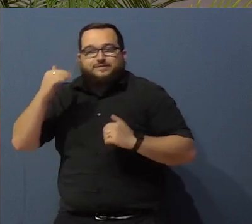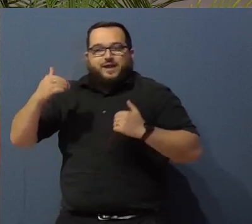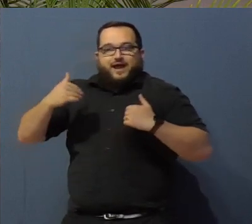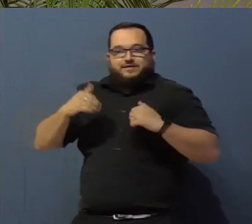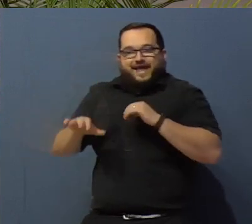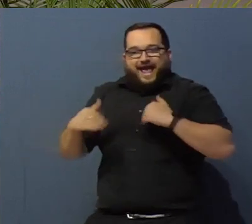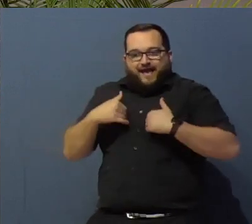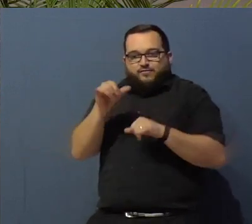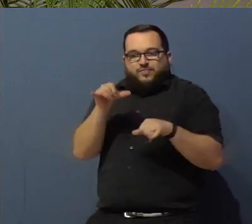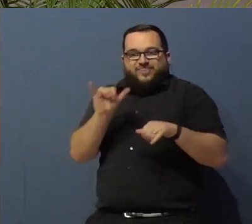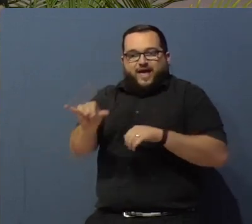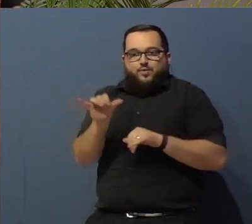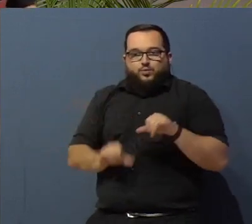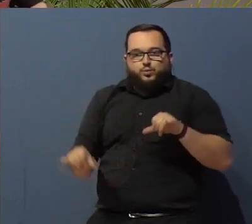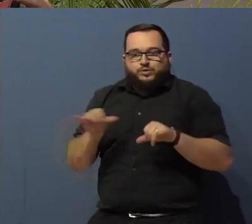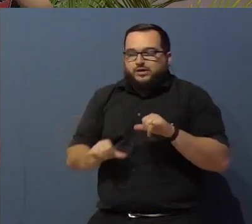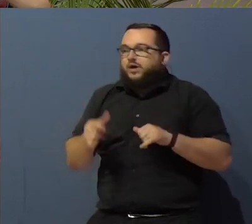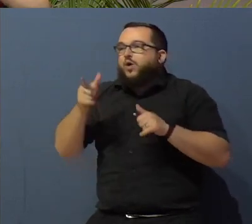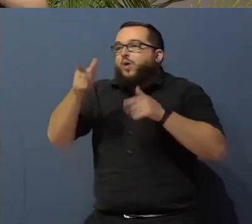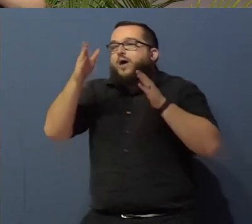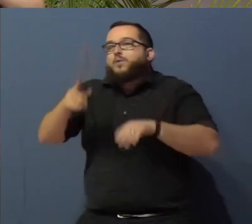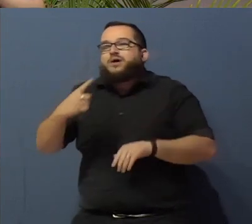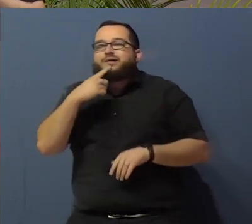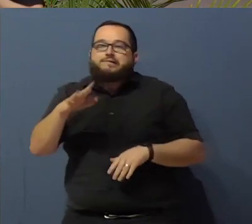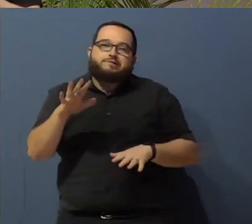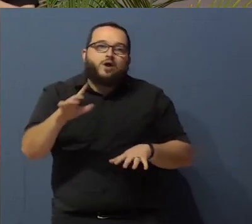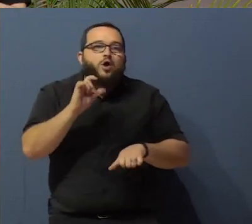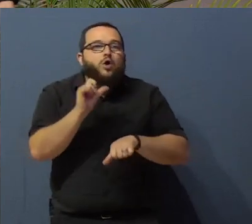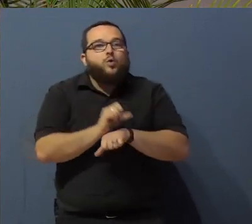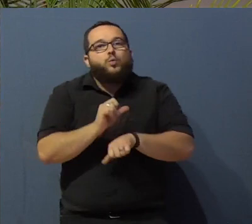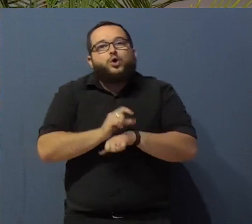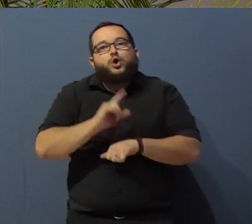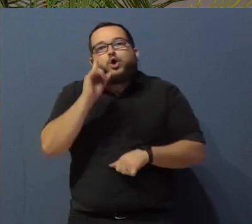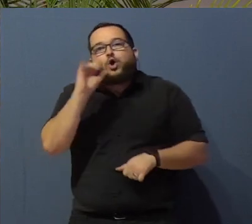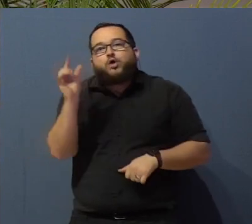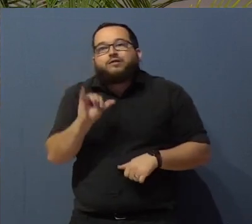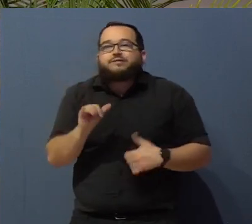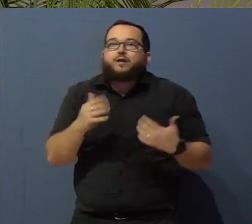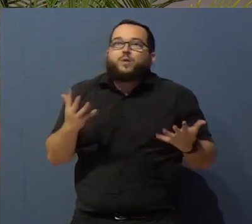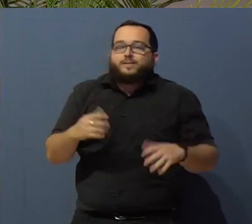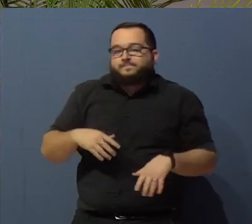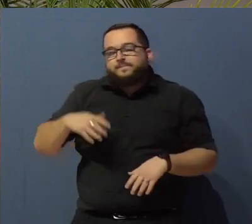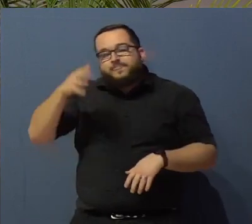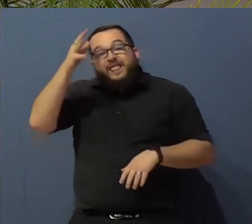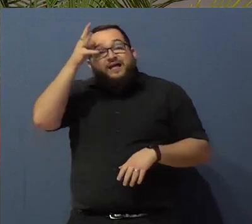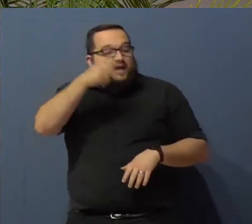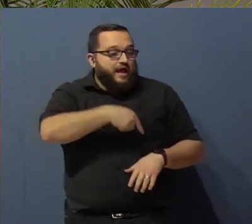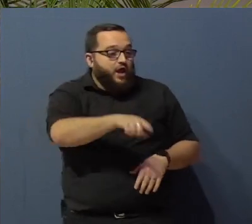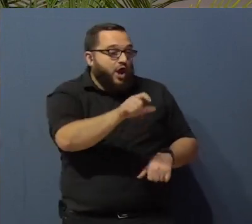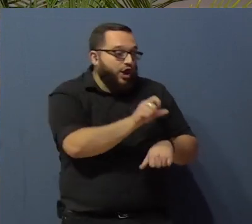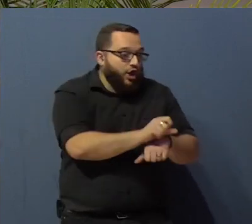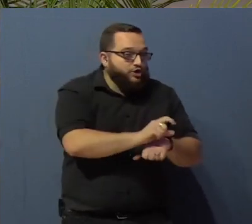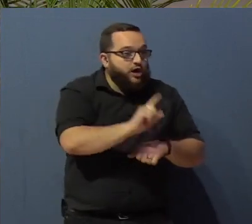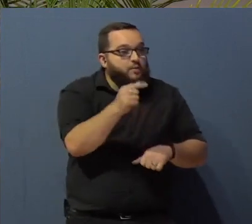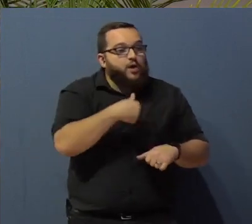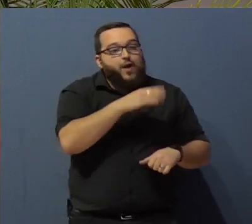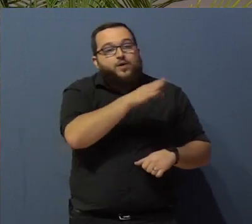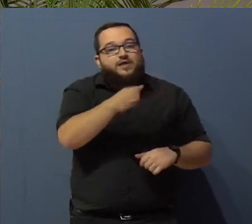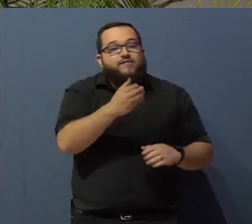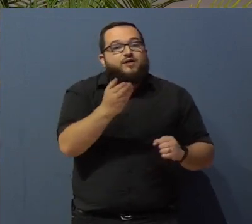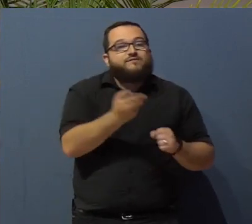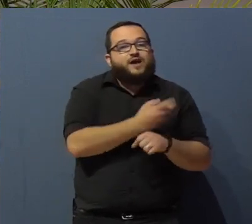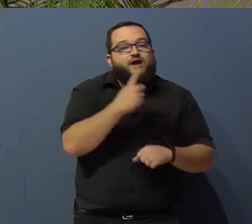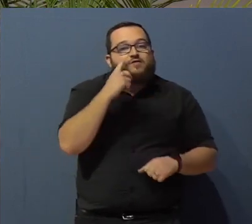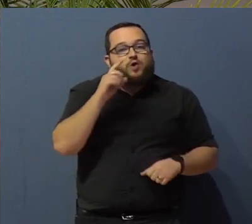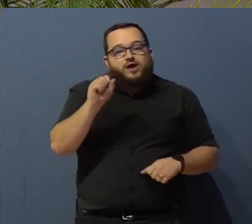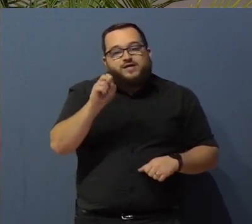One young adult with autism, he described employment this way. My dad told me to get a job where I'd never get fired for sexual